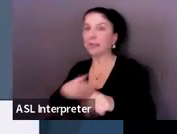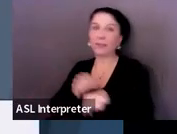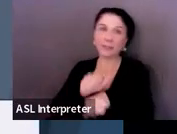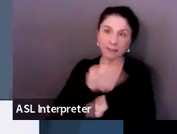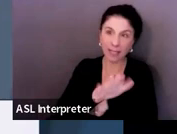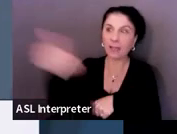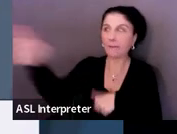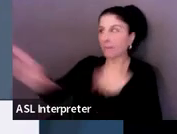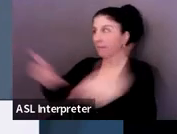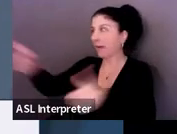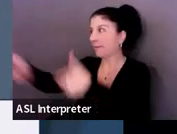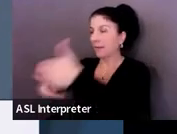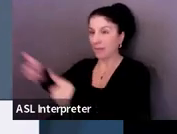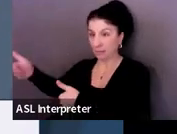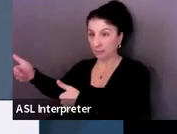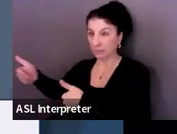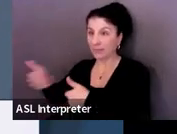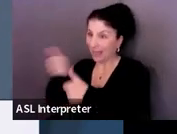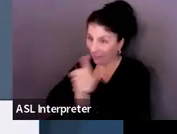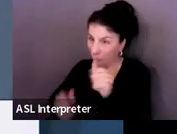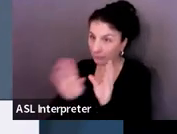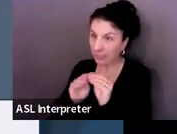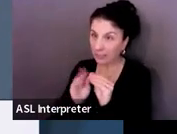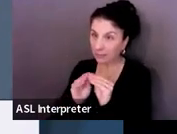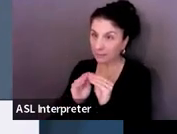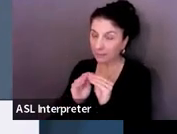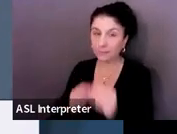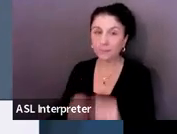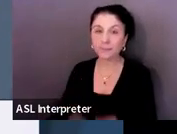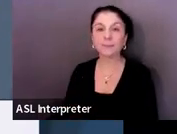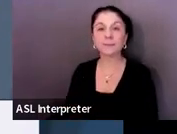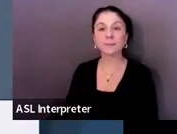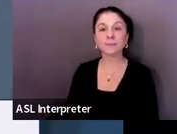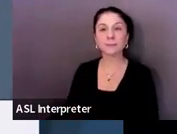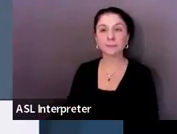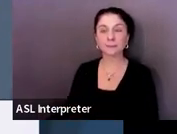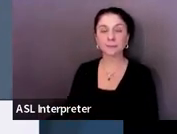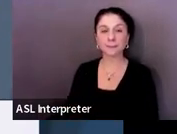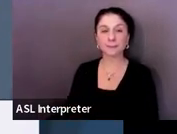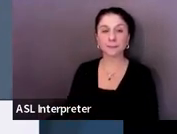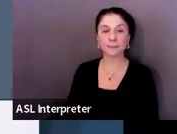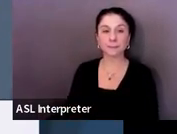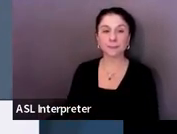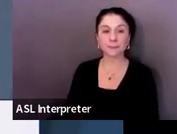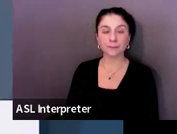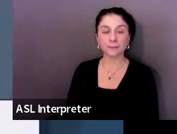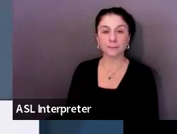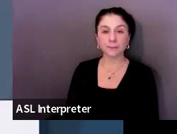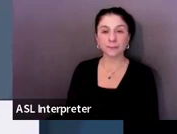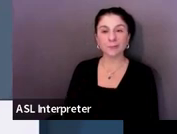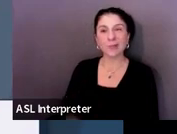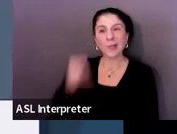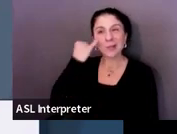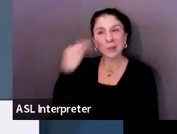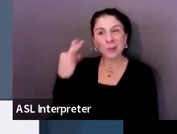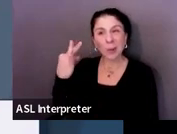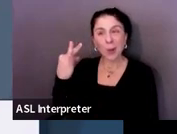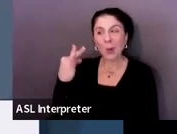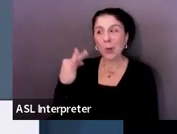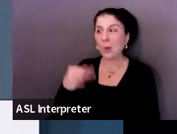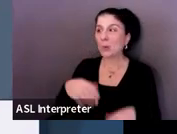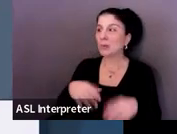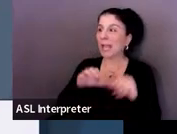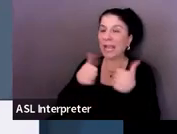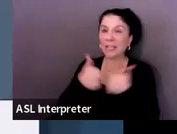So if there is an agency that you really don't know that they are going to be